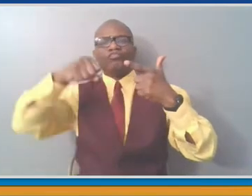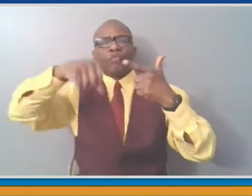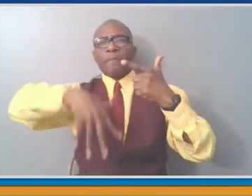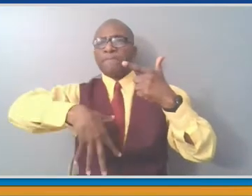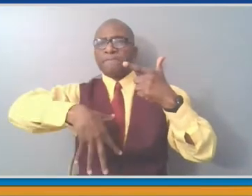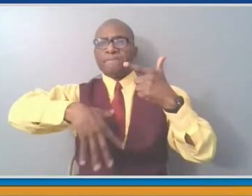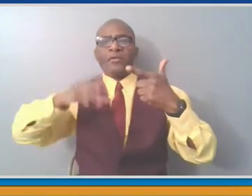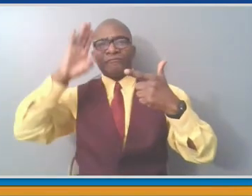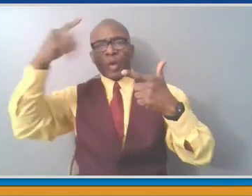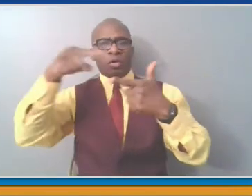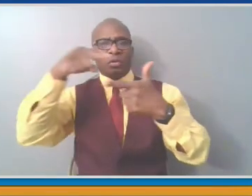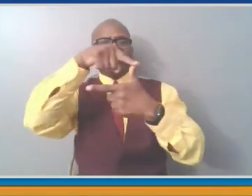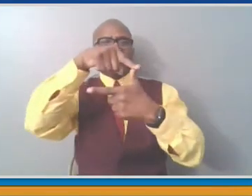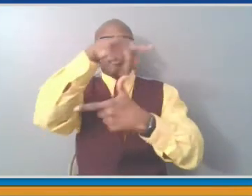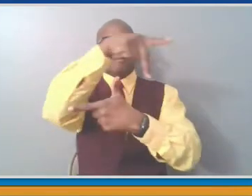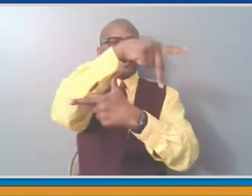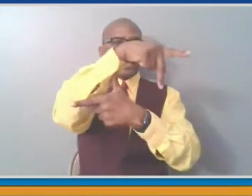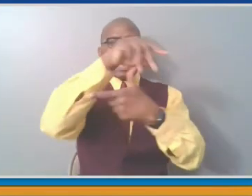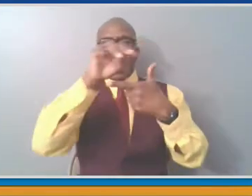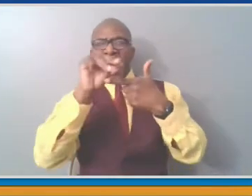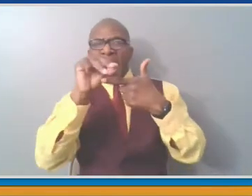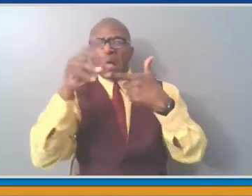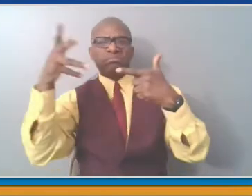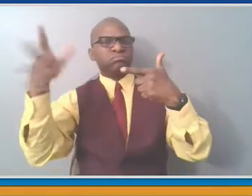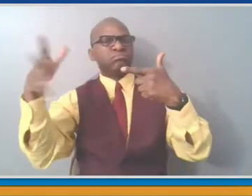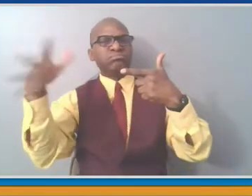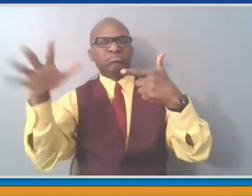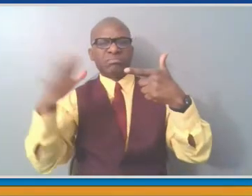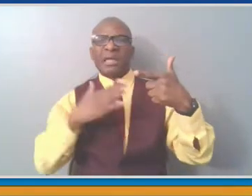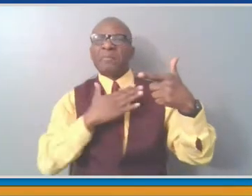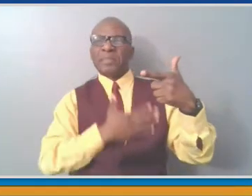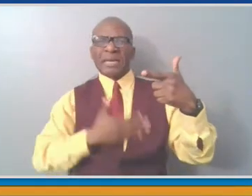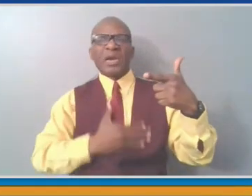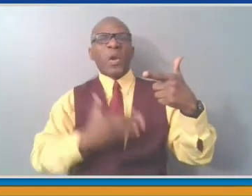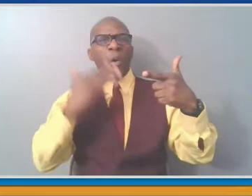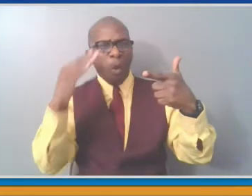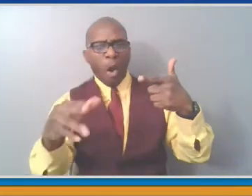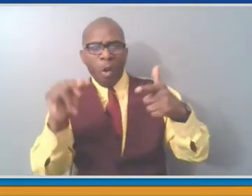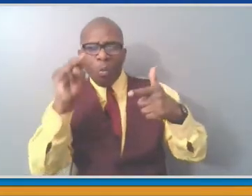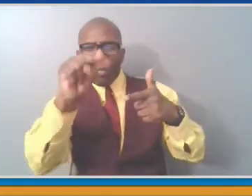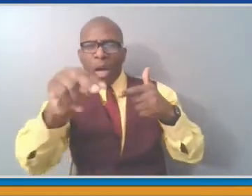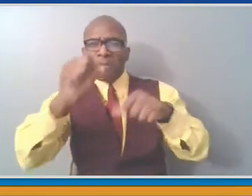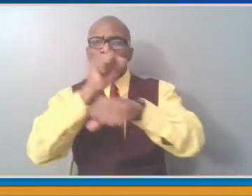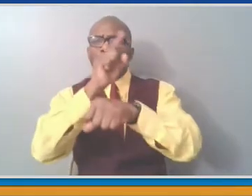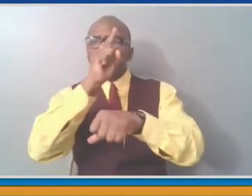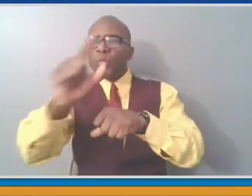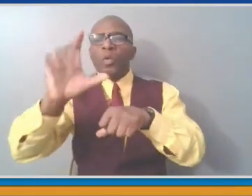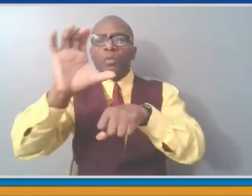available now. Please go to those websites and get vaccinated. Do it today. Thanks a lot.